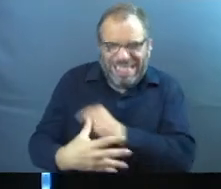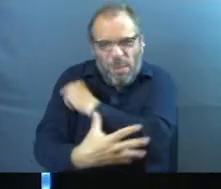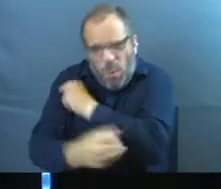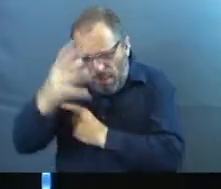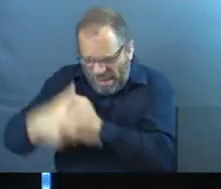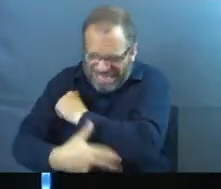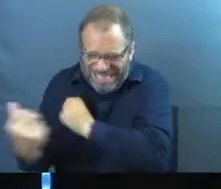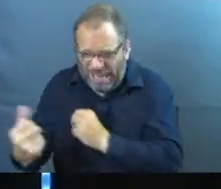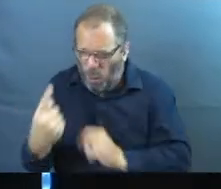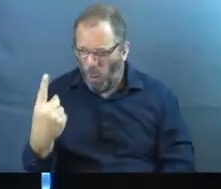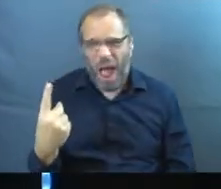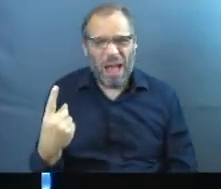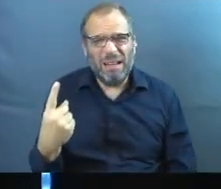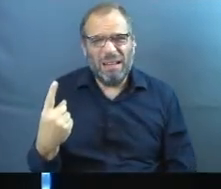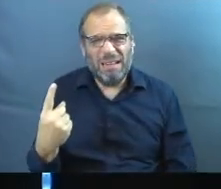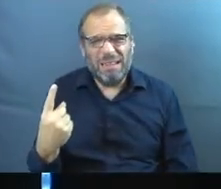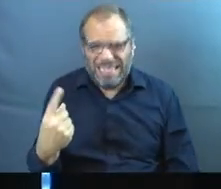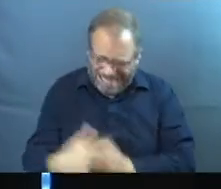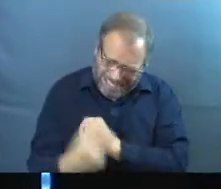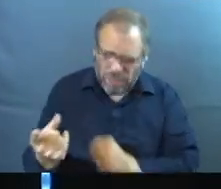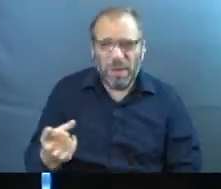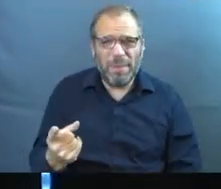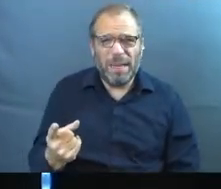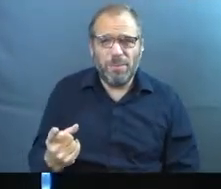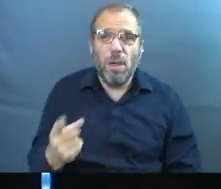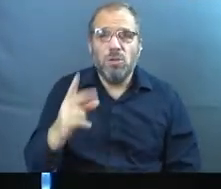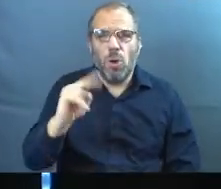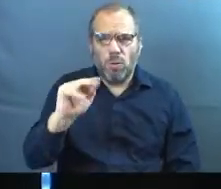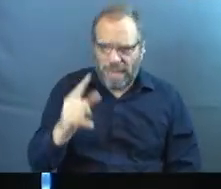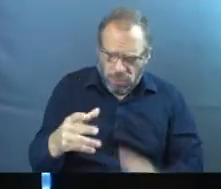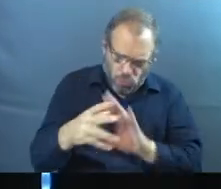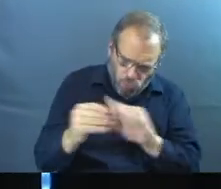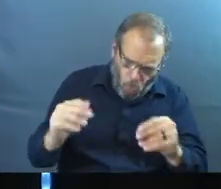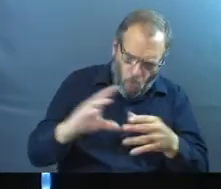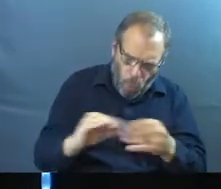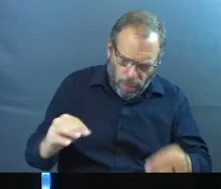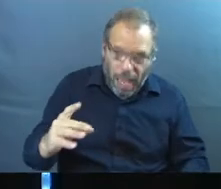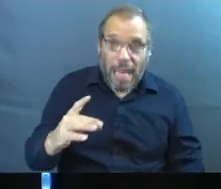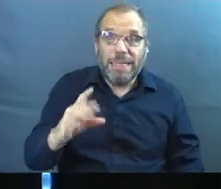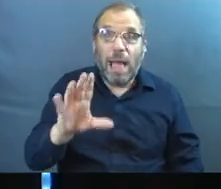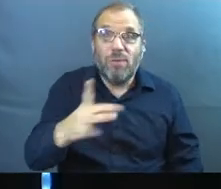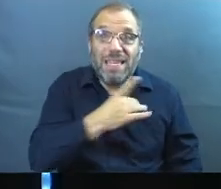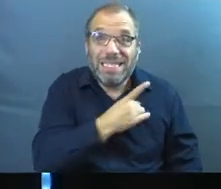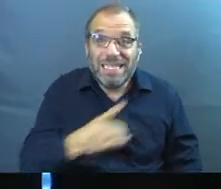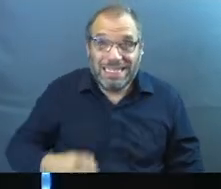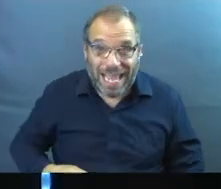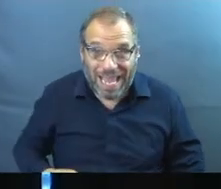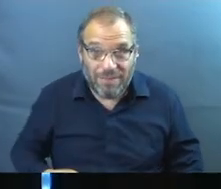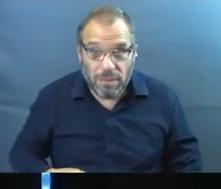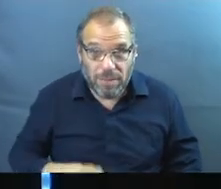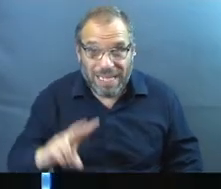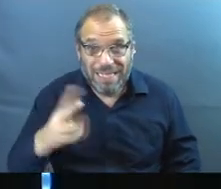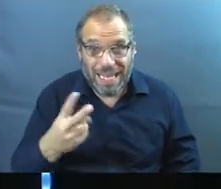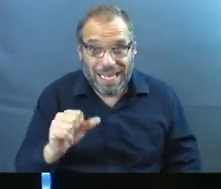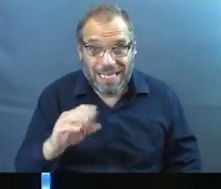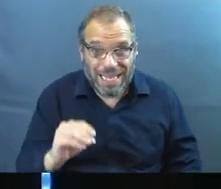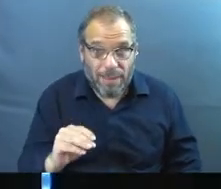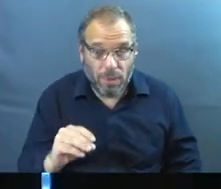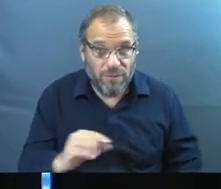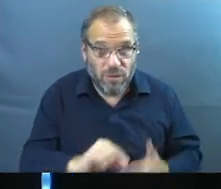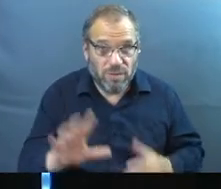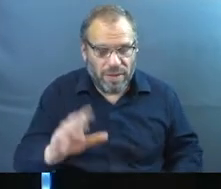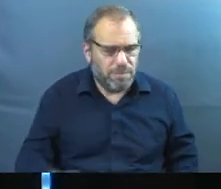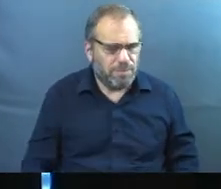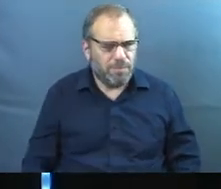the poor man's one lamb, right, steals from him. So Nathan tells David this story, and here's how David responds in 2 Samuel, verse